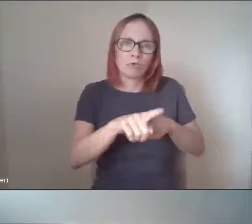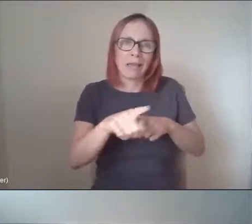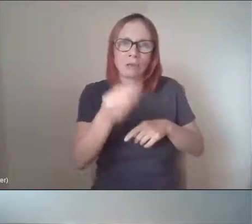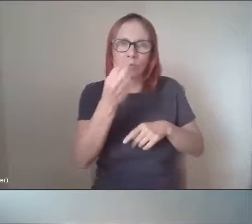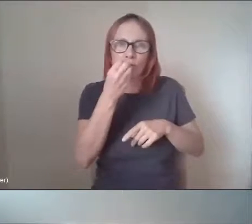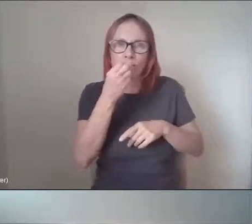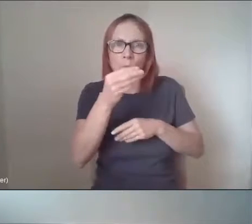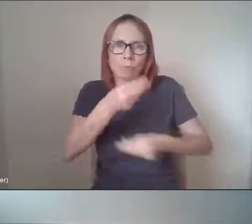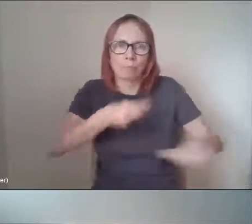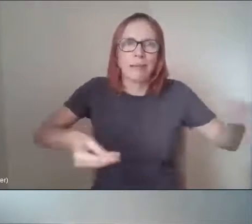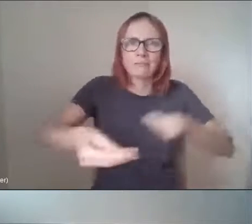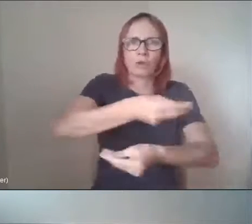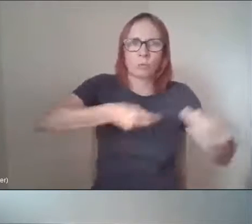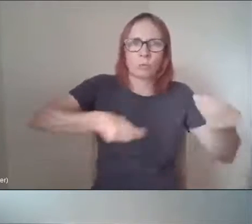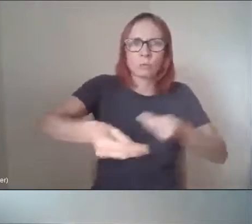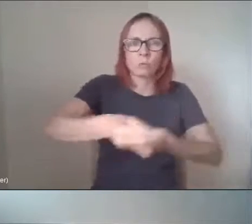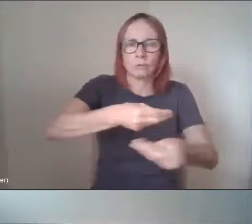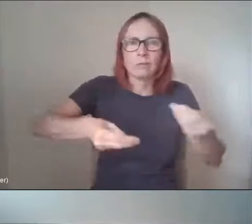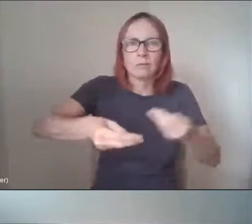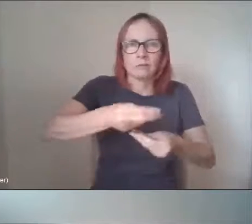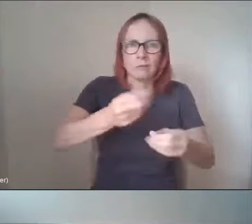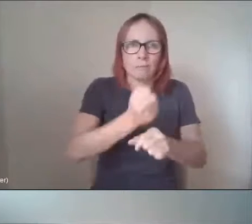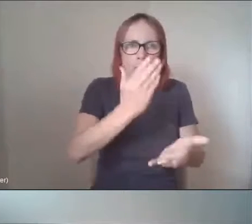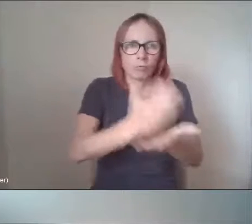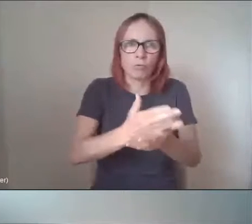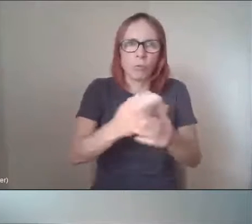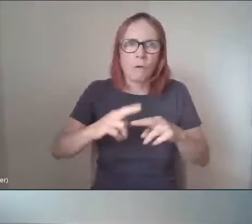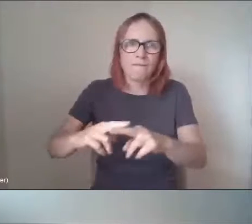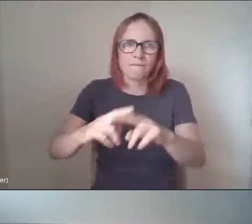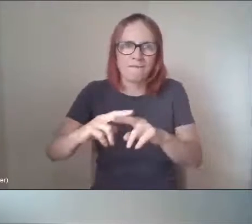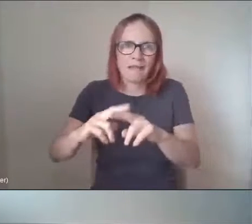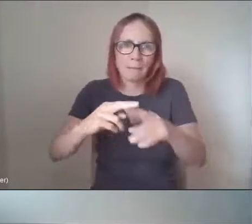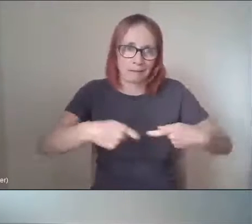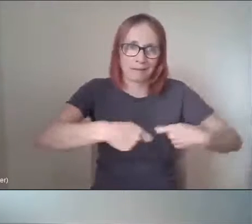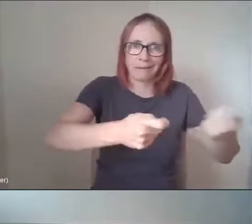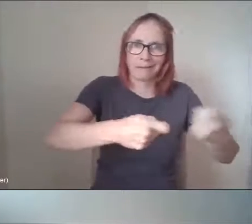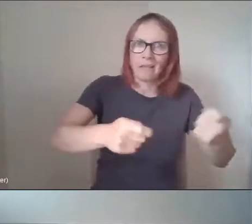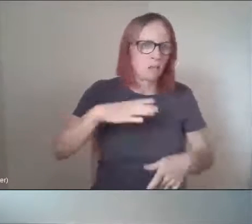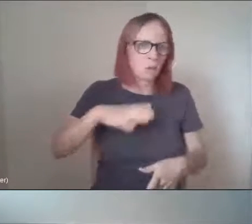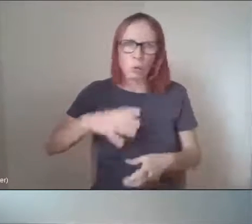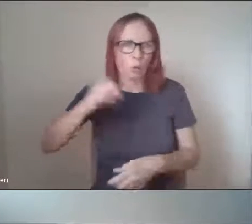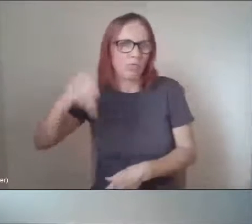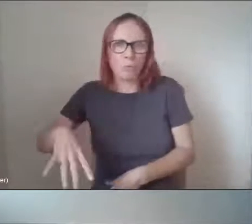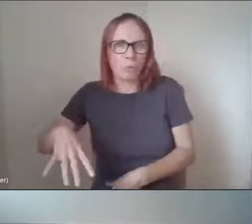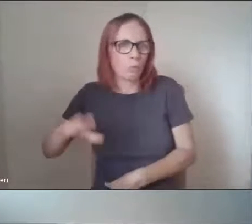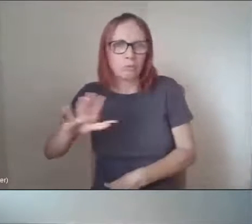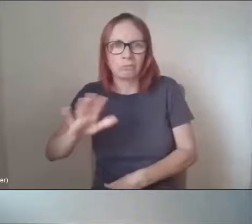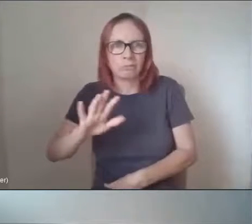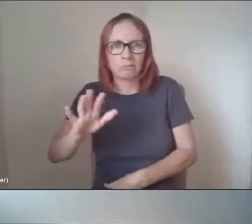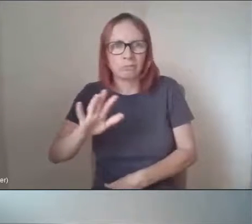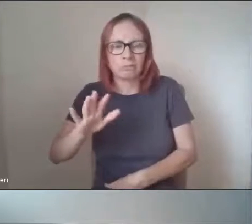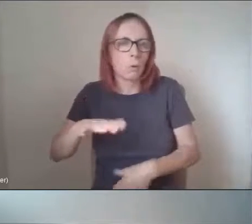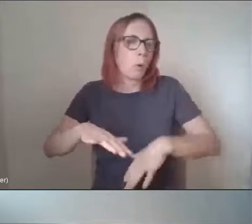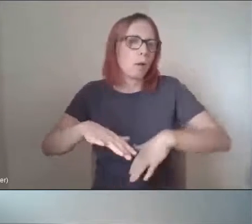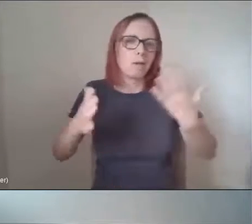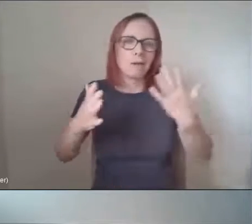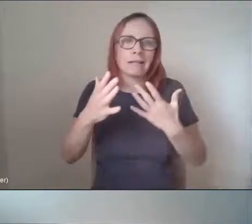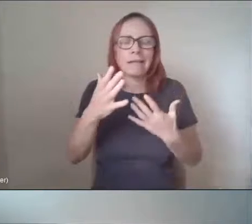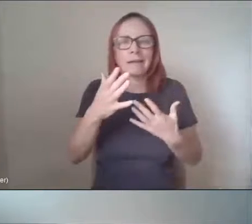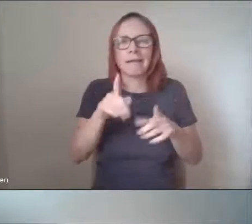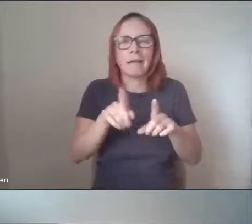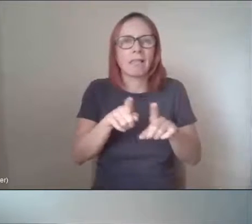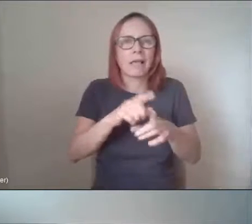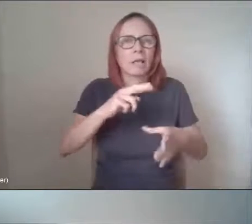families in need of food. And there's nothing worse than putting it in the bin. So any fresh soup packs